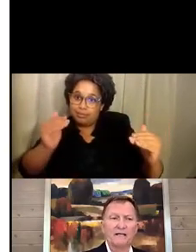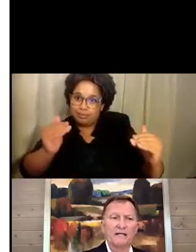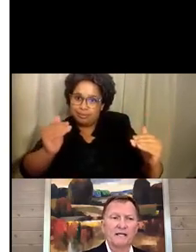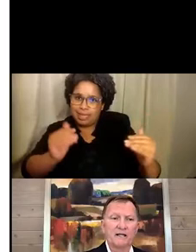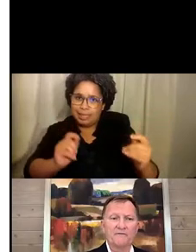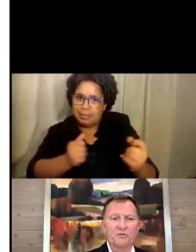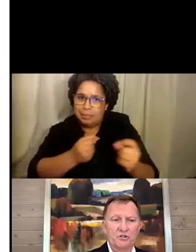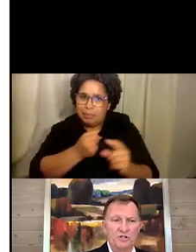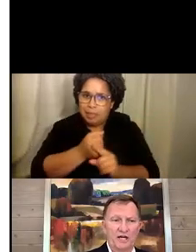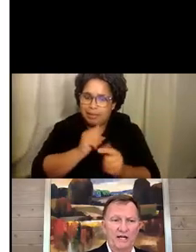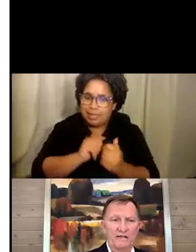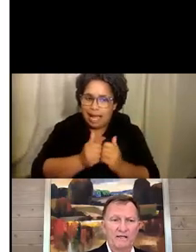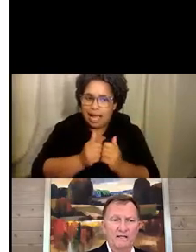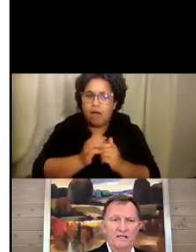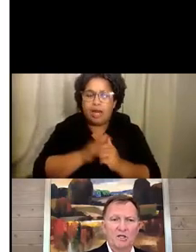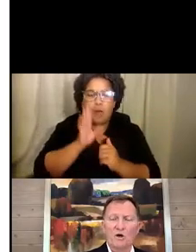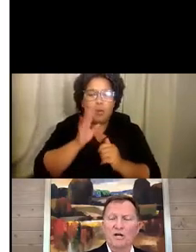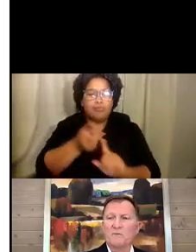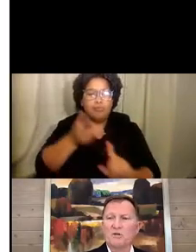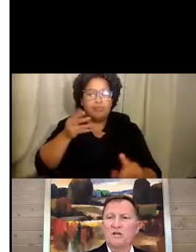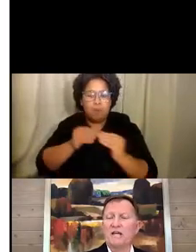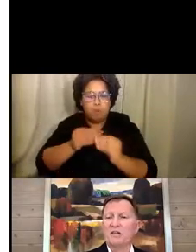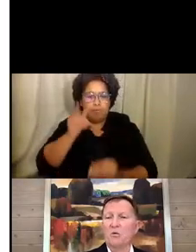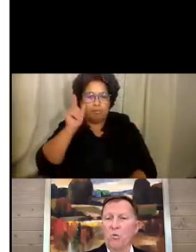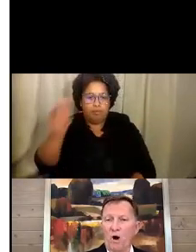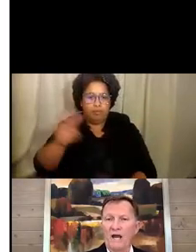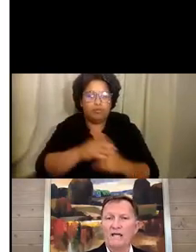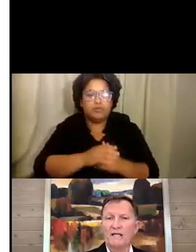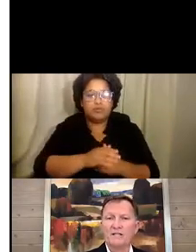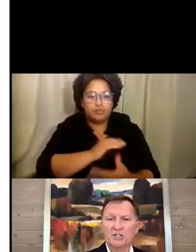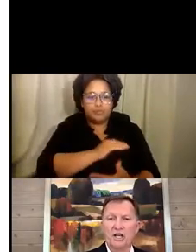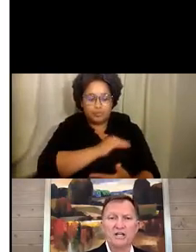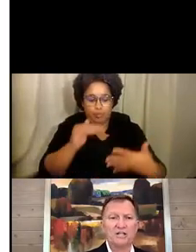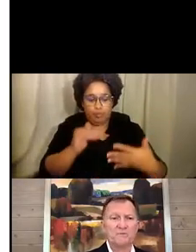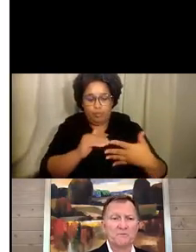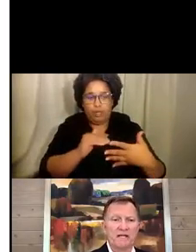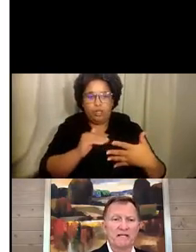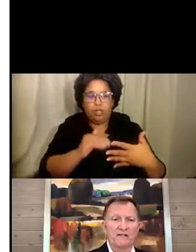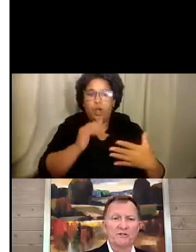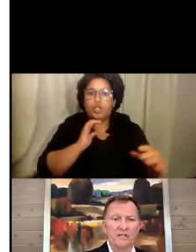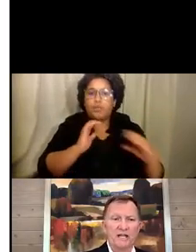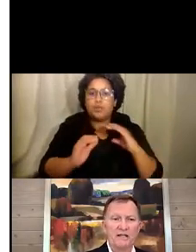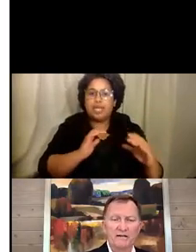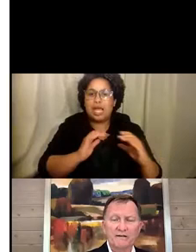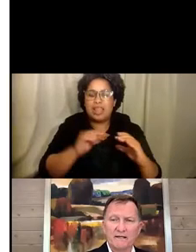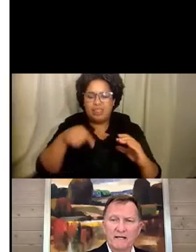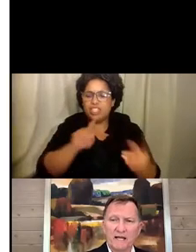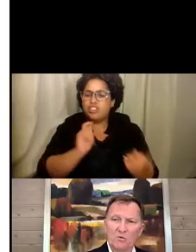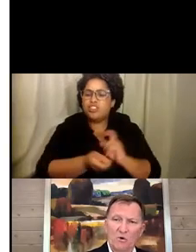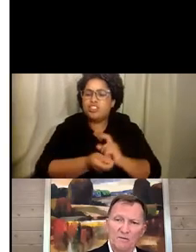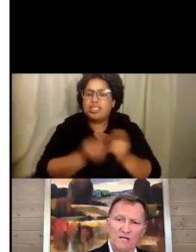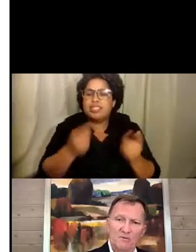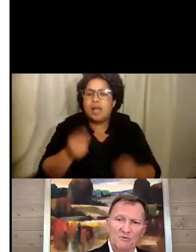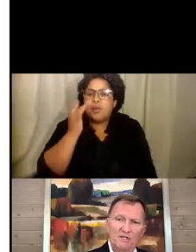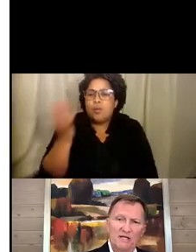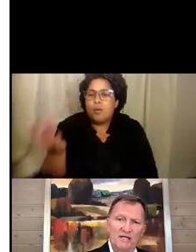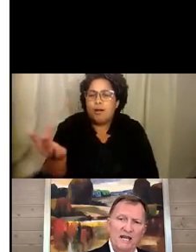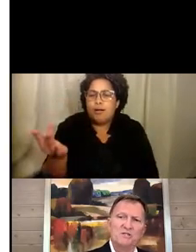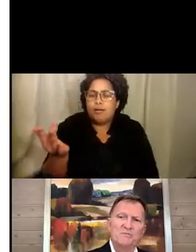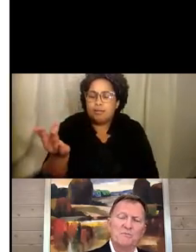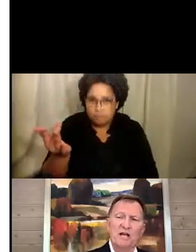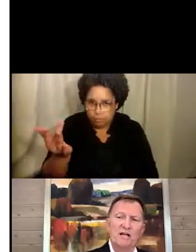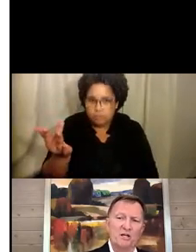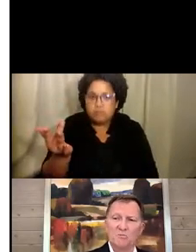in a future slide. You want to communicate the why the change is being undertaken. And you want to be able to